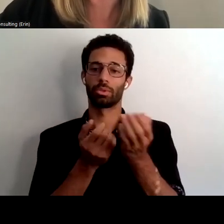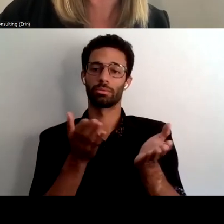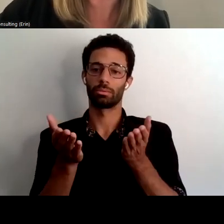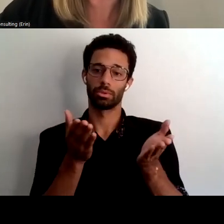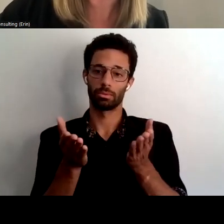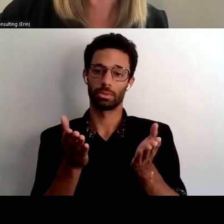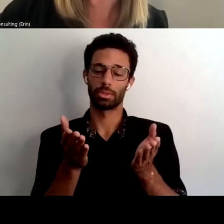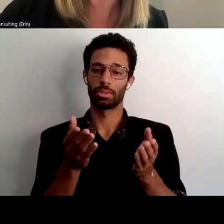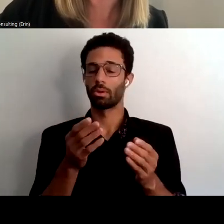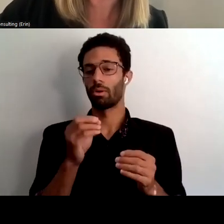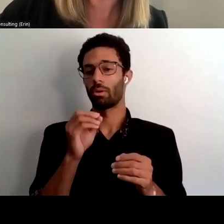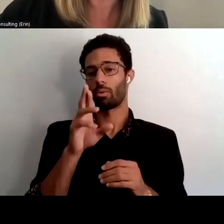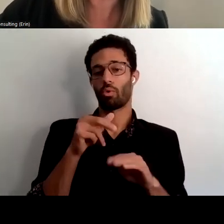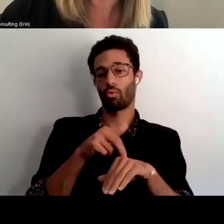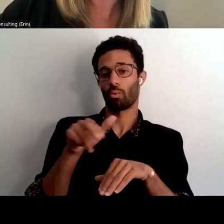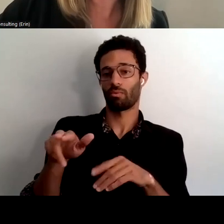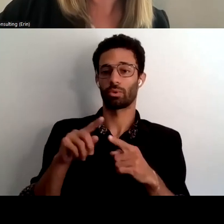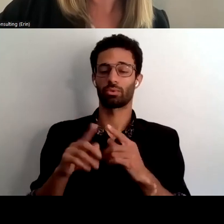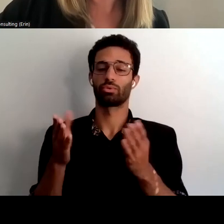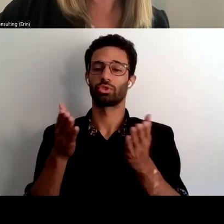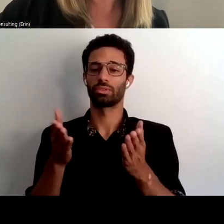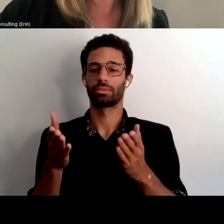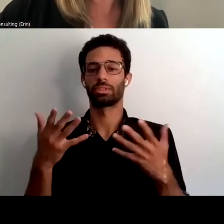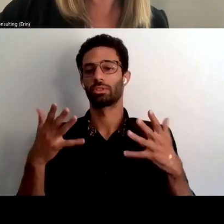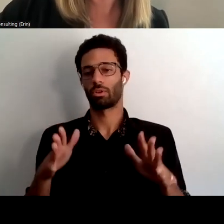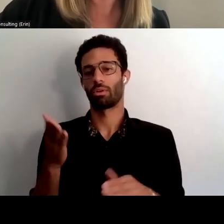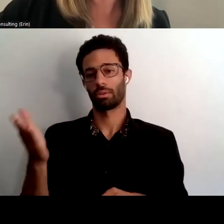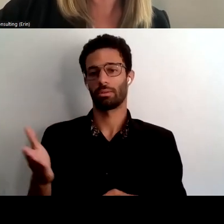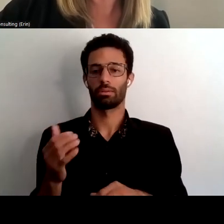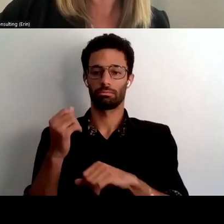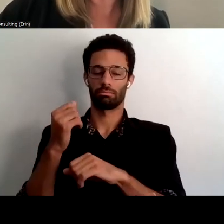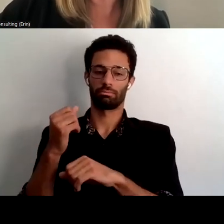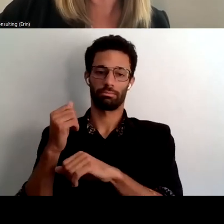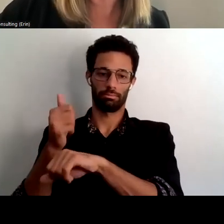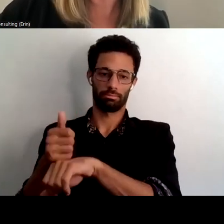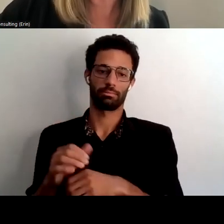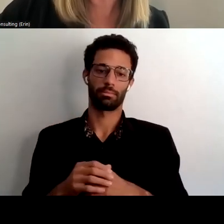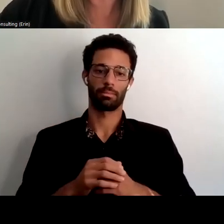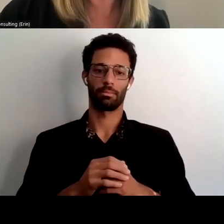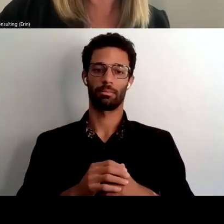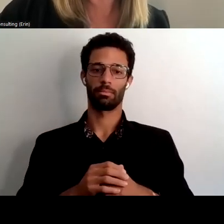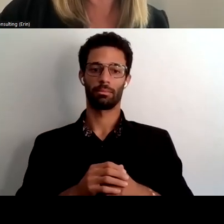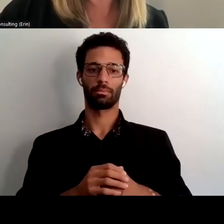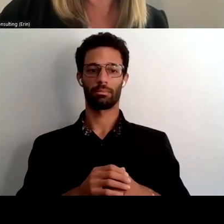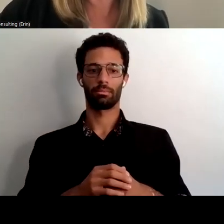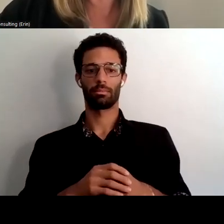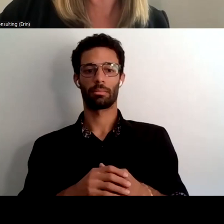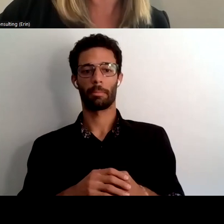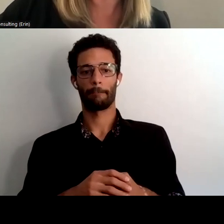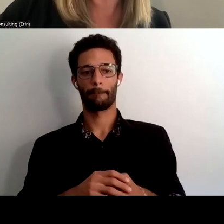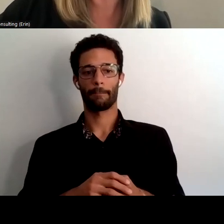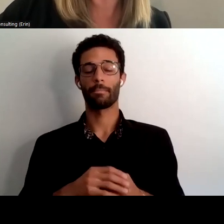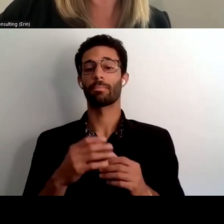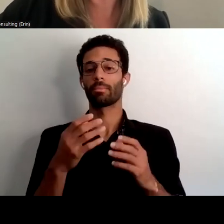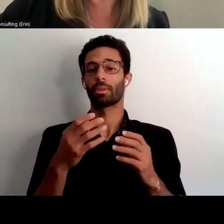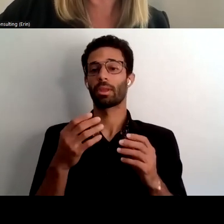to specialized services already available and the next idea the next action really similar uh was around older